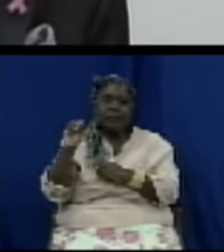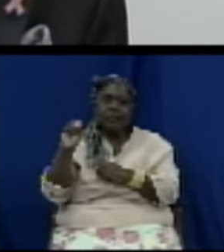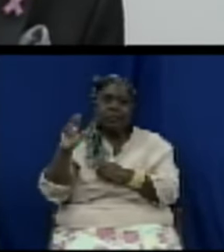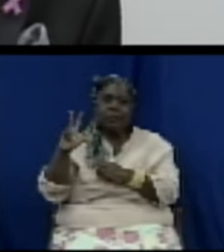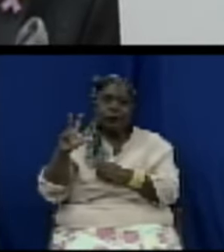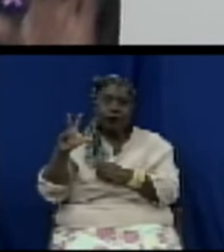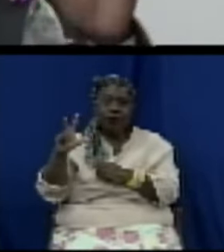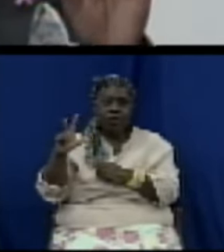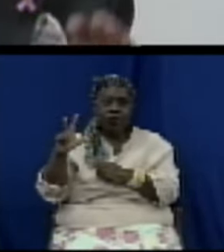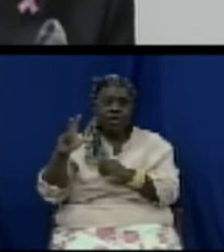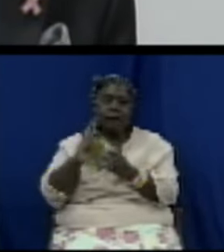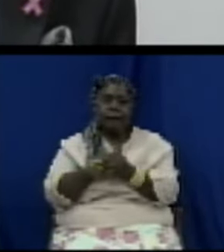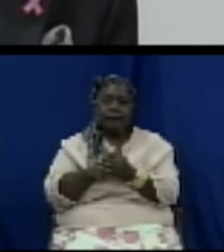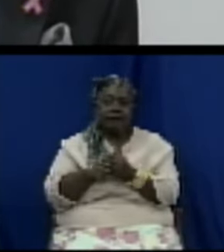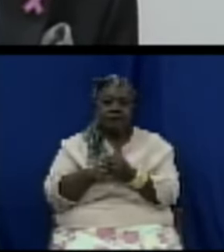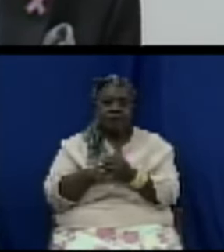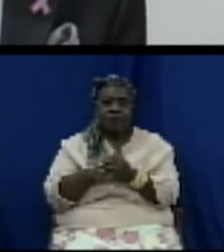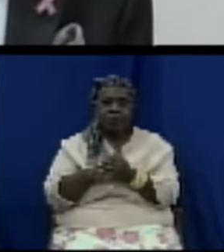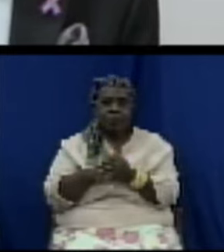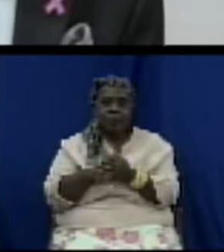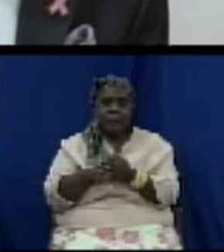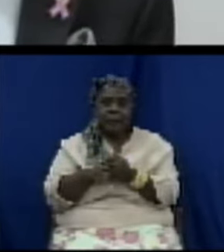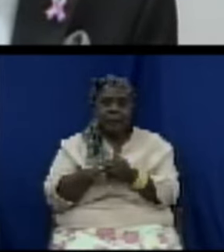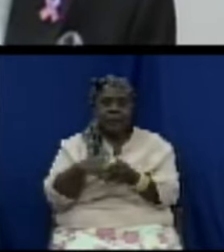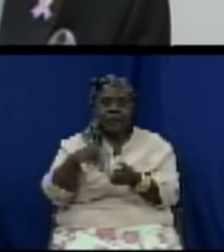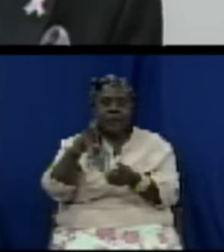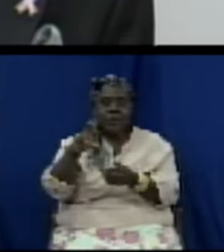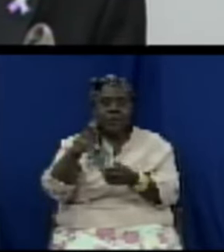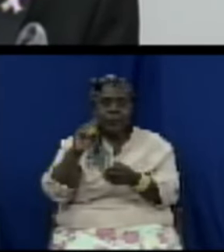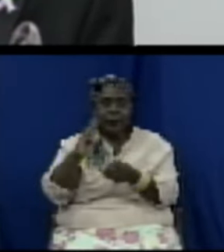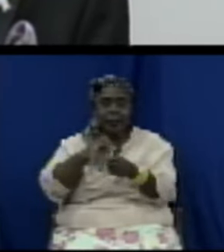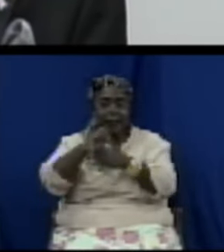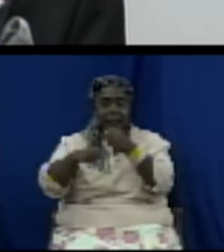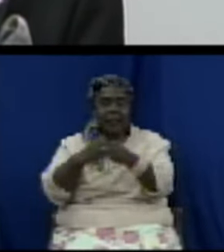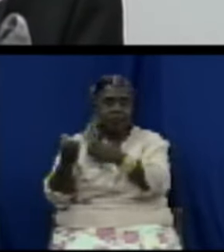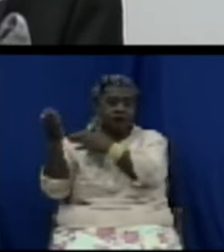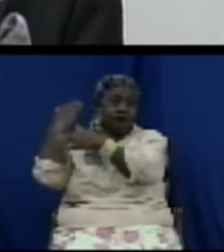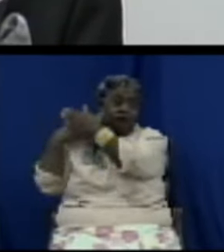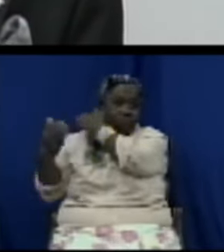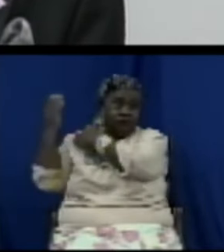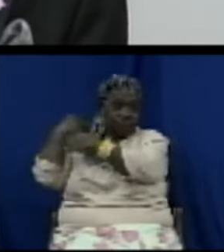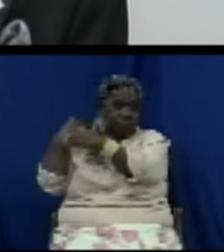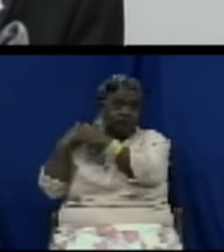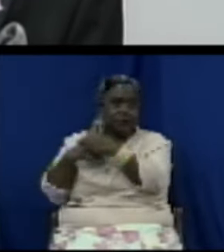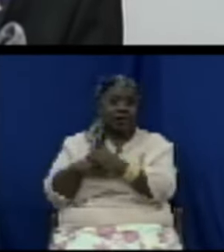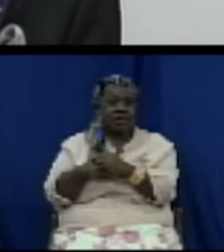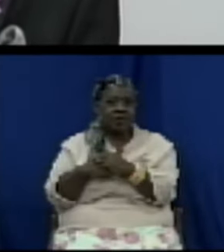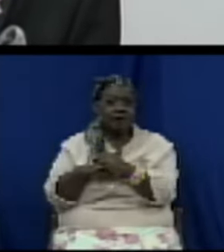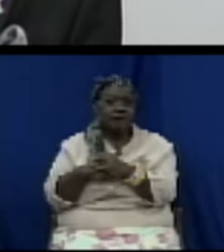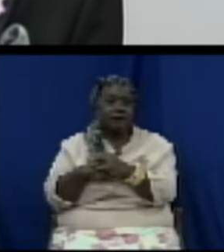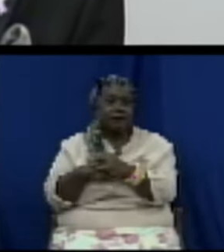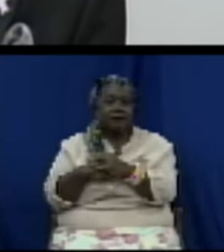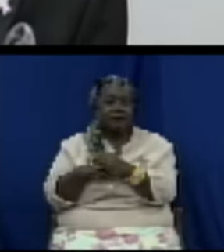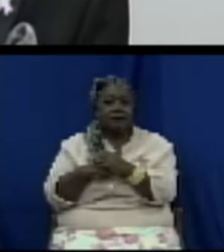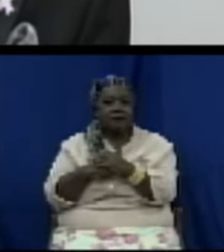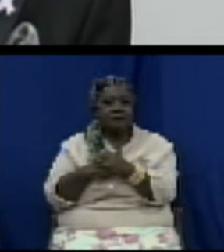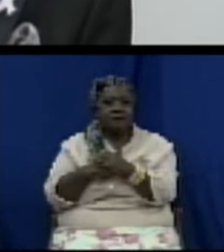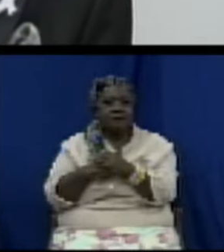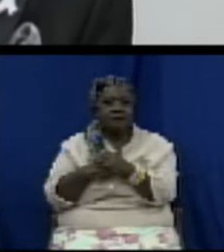words 20 long years ago the Consumer Affairs Department